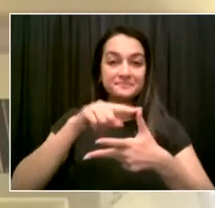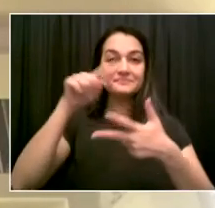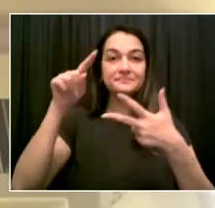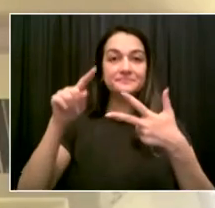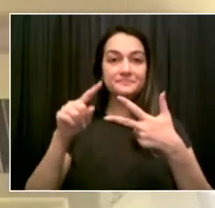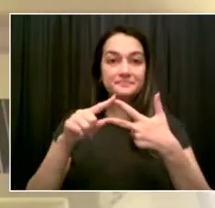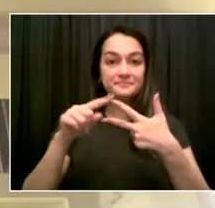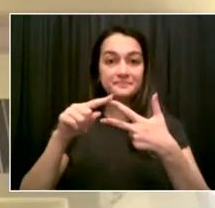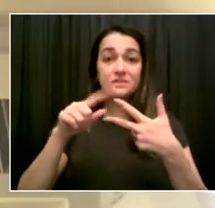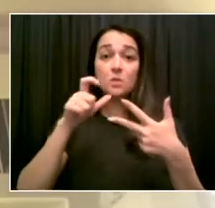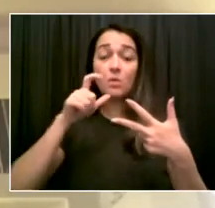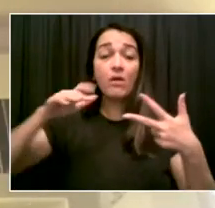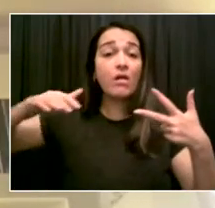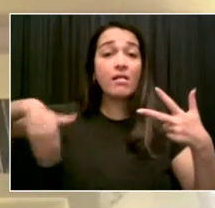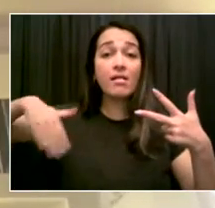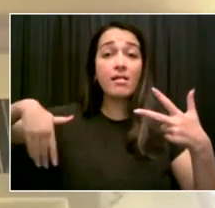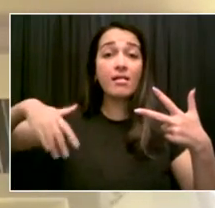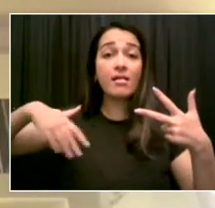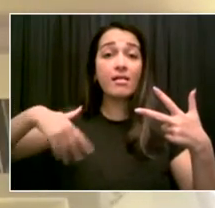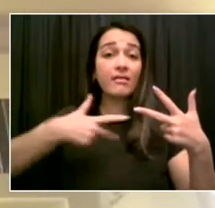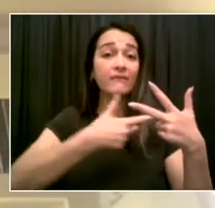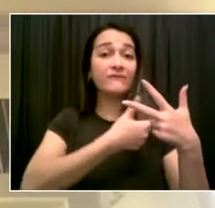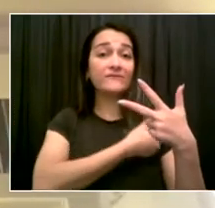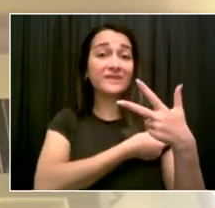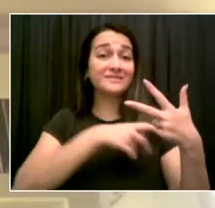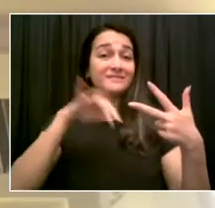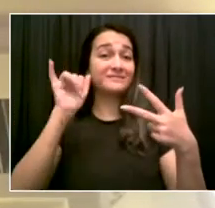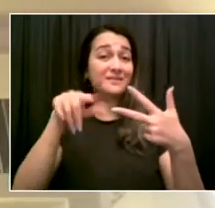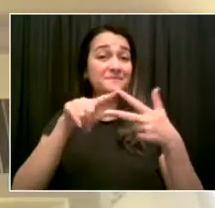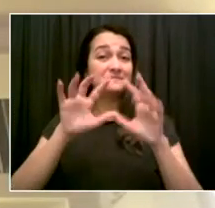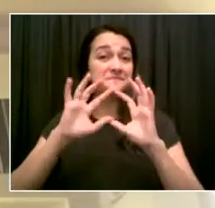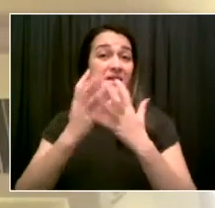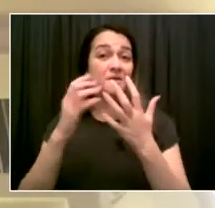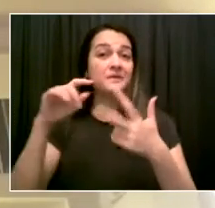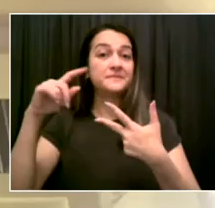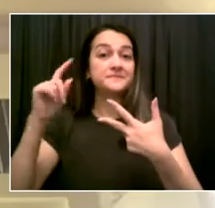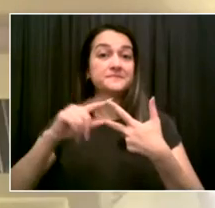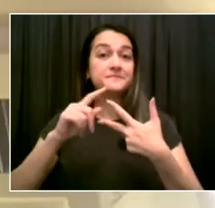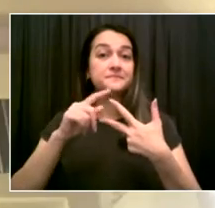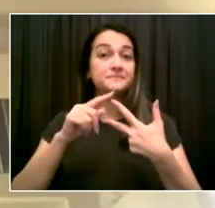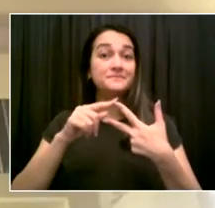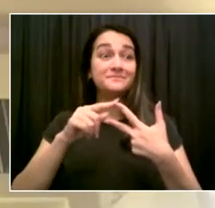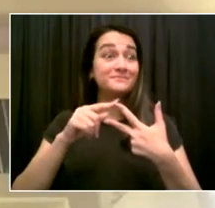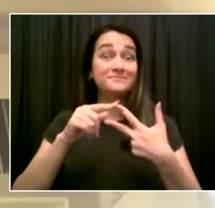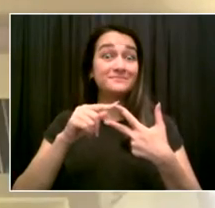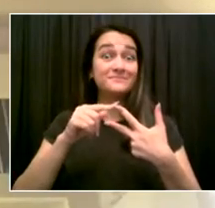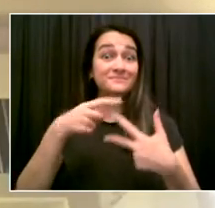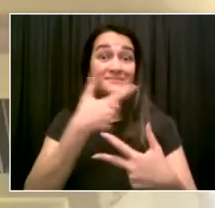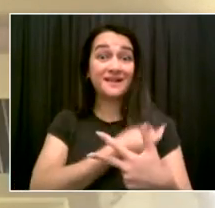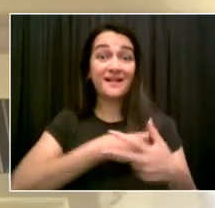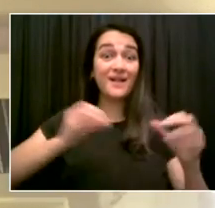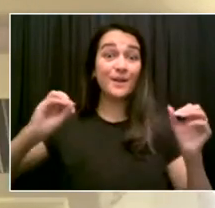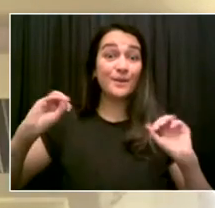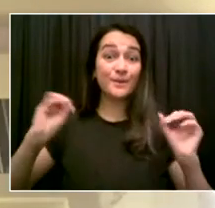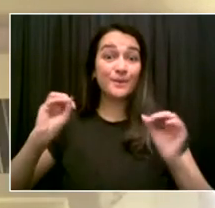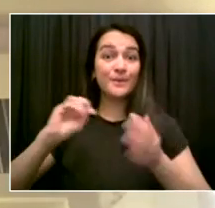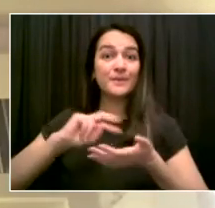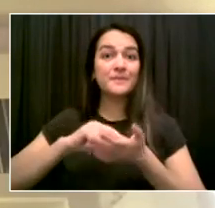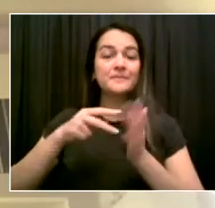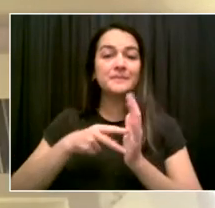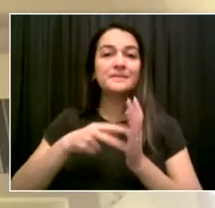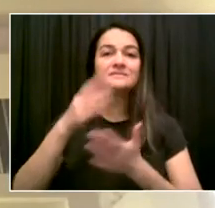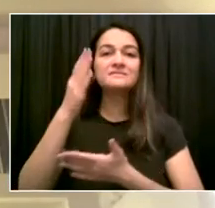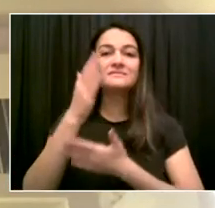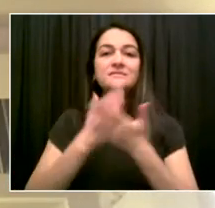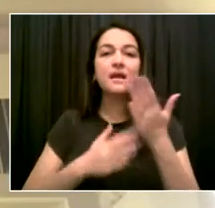are people who can't be vaccinated or can't be immunized, either because they're 12 years old or younger, because